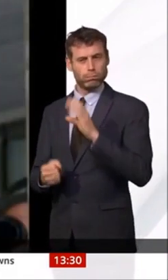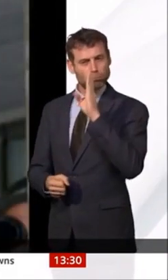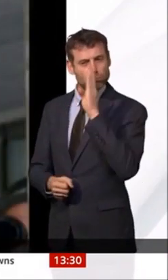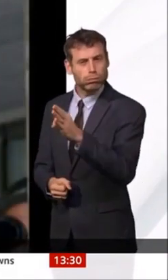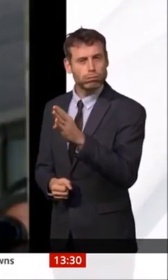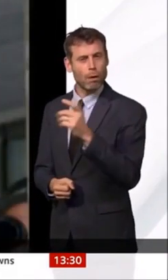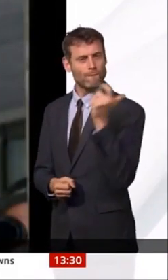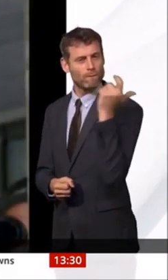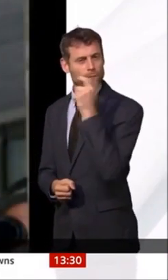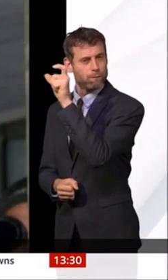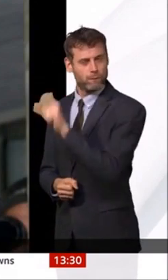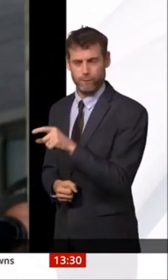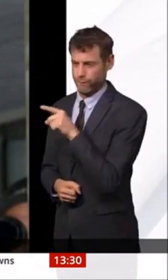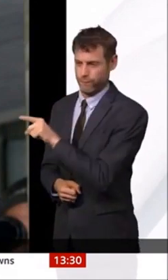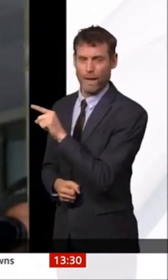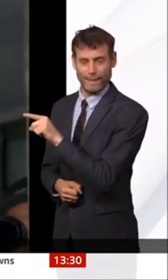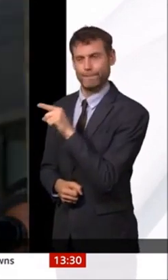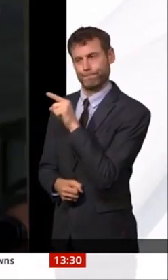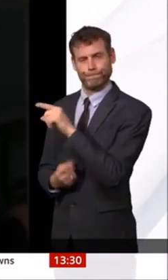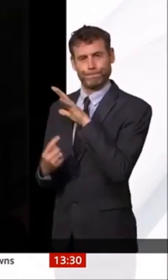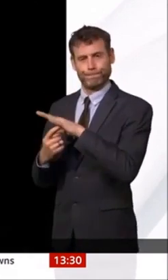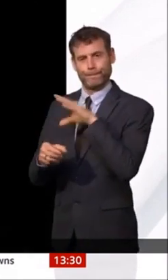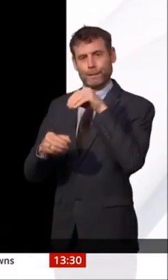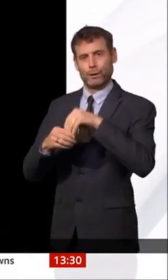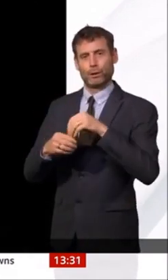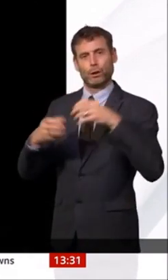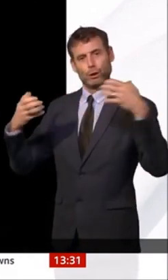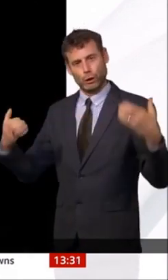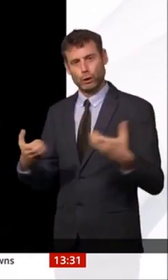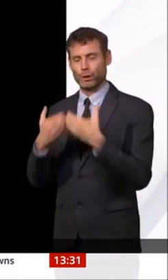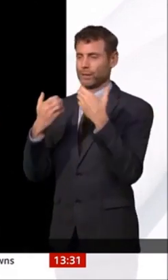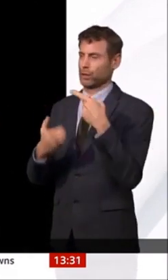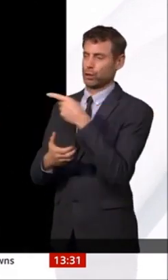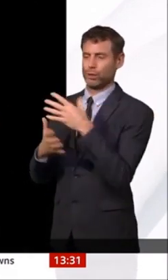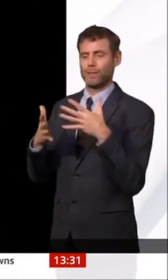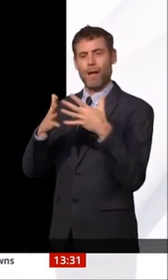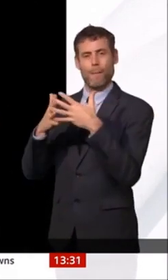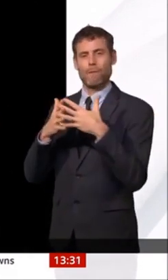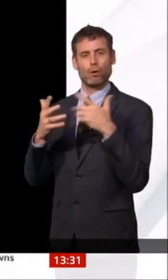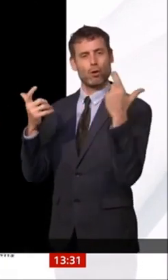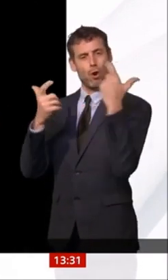A crucial part of what made Cheers, an American comedy classic.